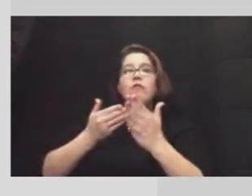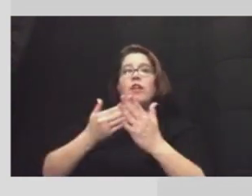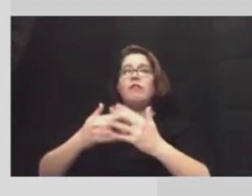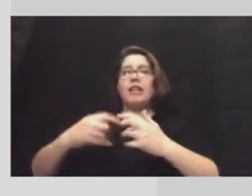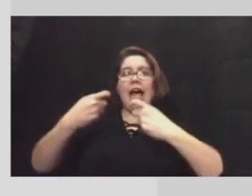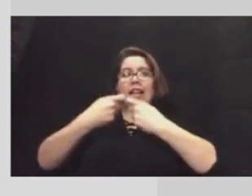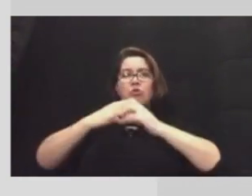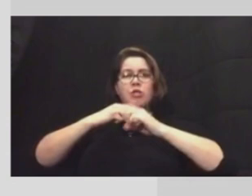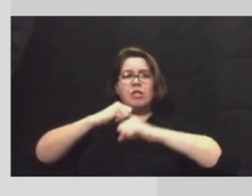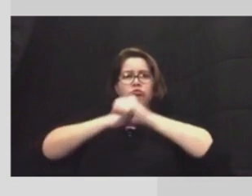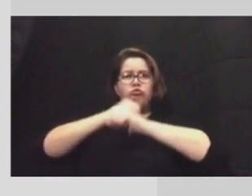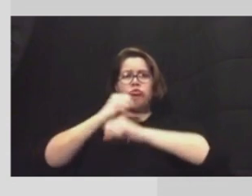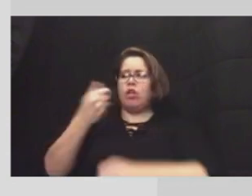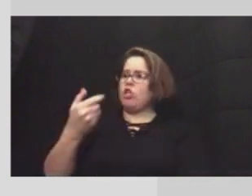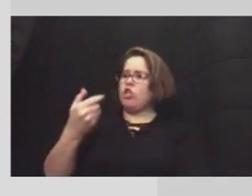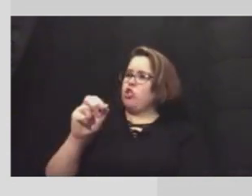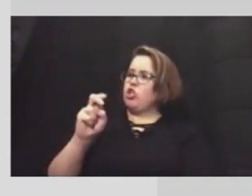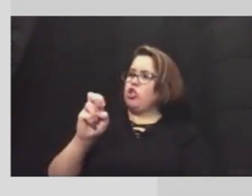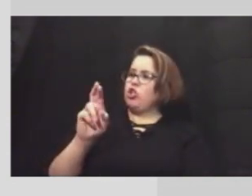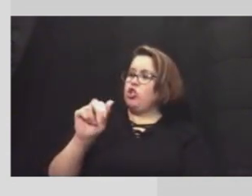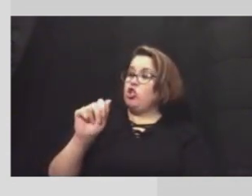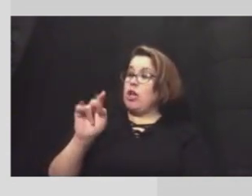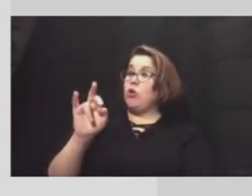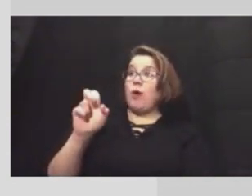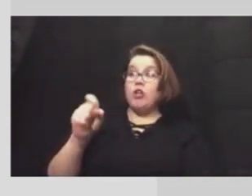texas we need some of those down here